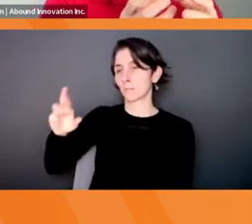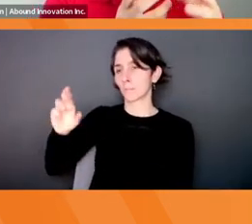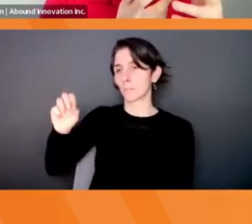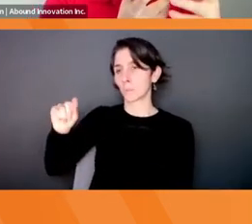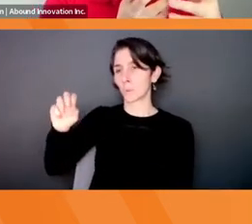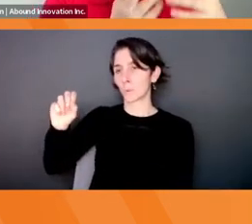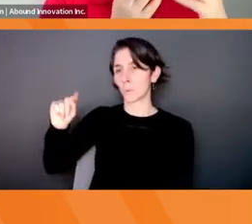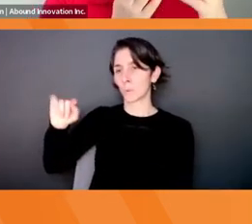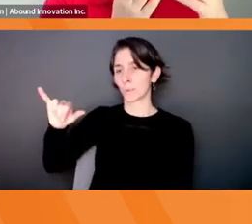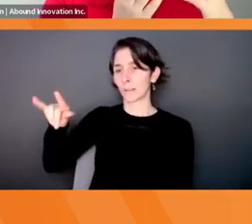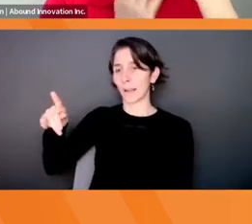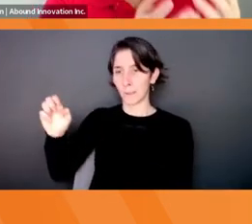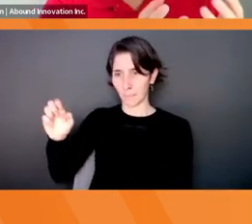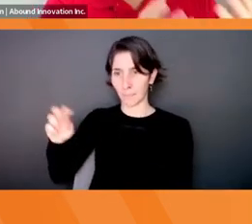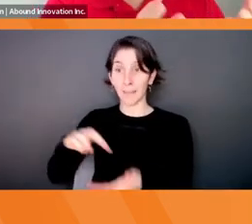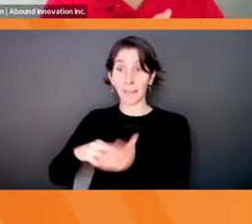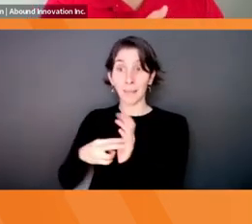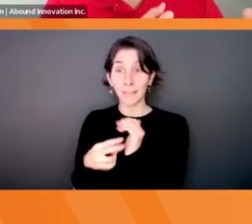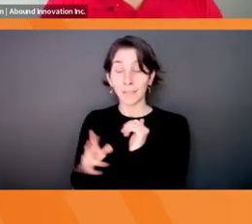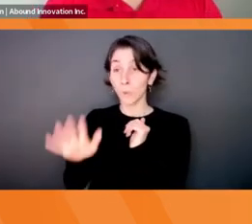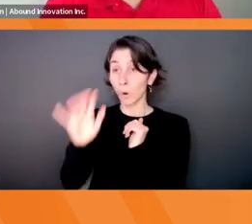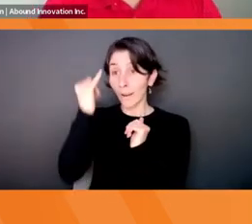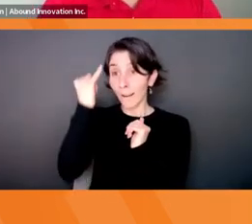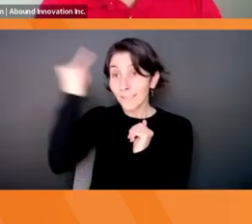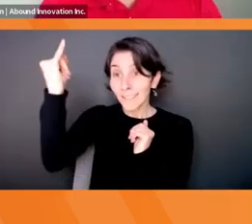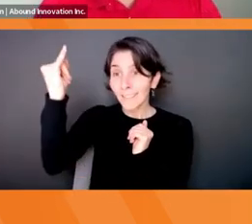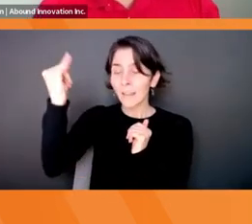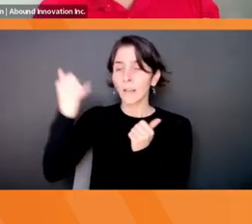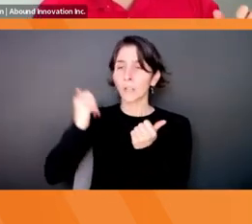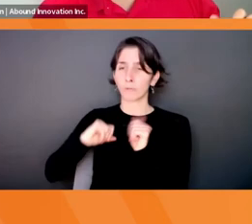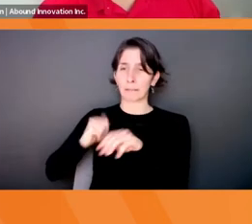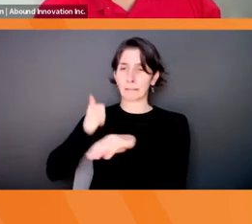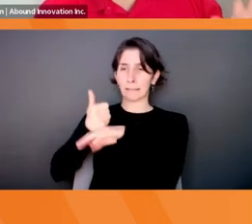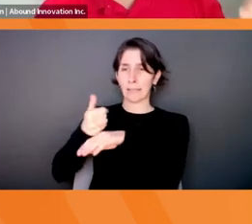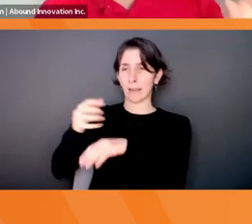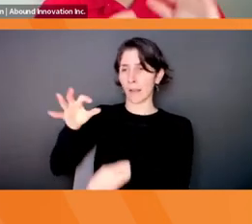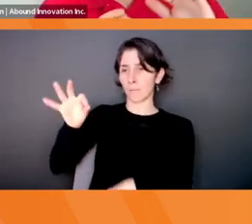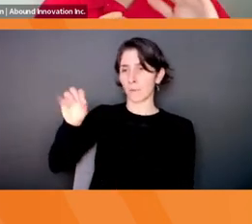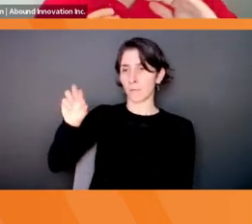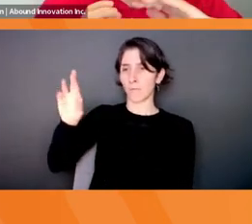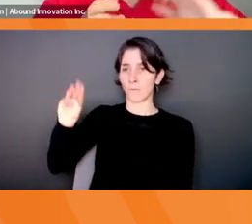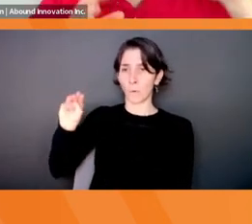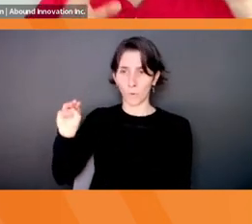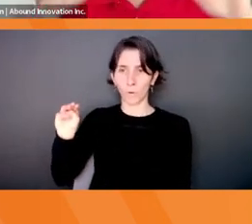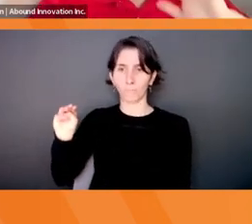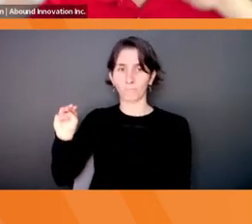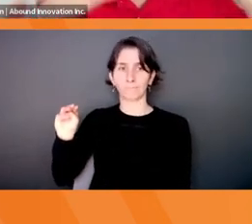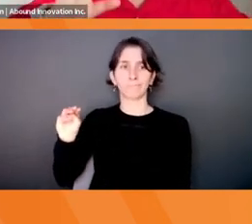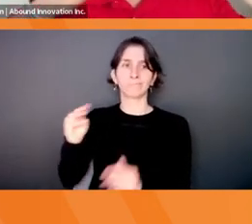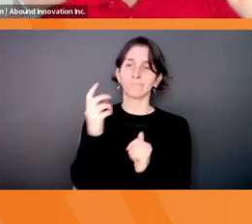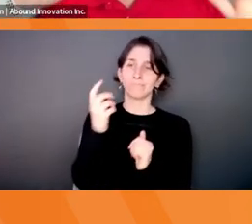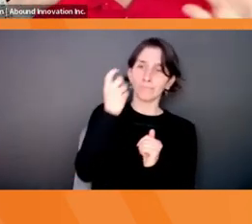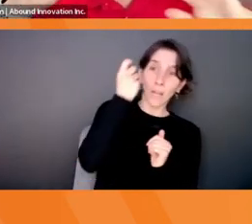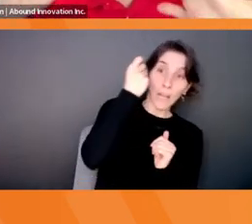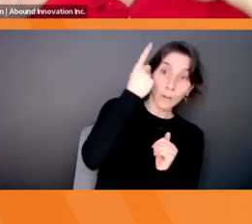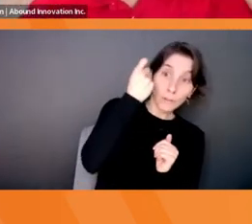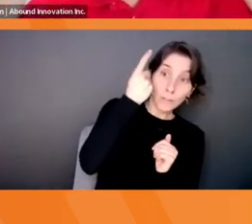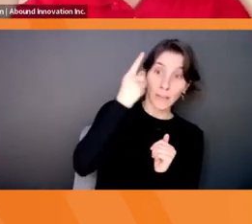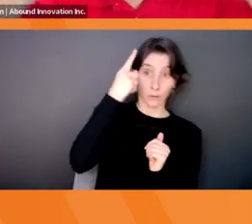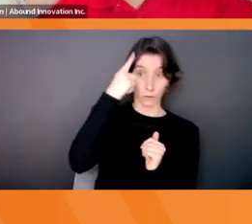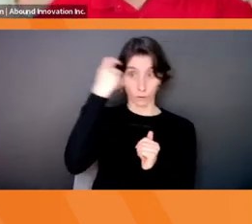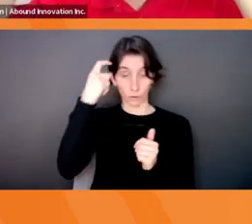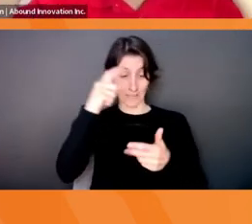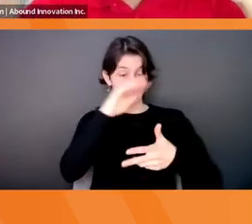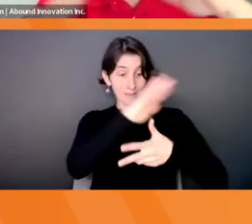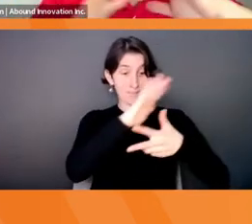form to your to an idea that you have, right? So I like to always say that understand and dream are a bit more cerebral, it's a bit more